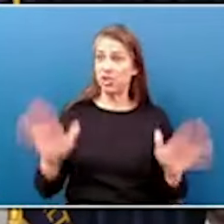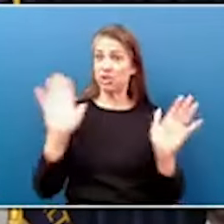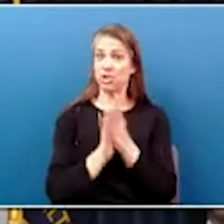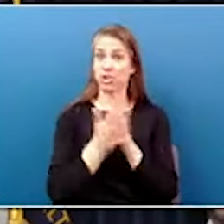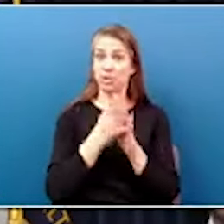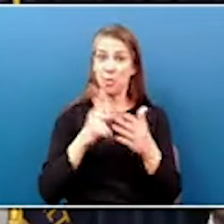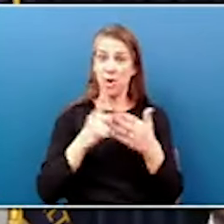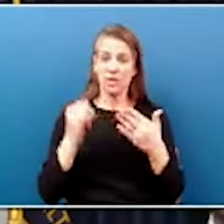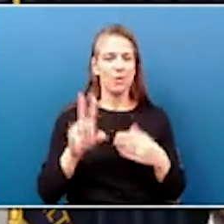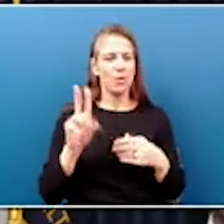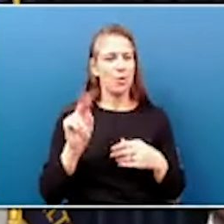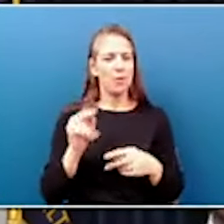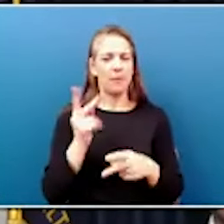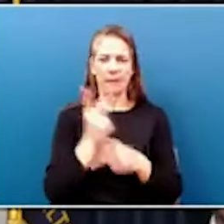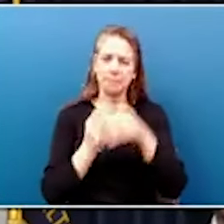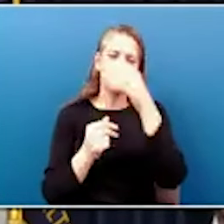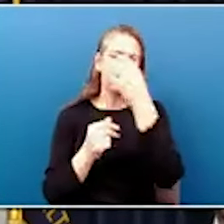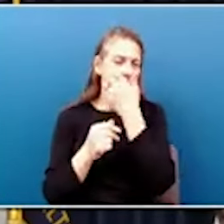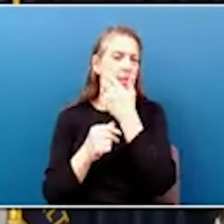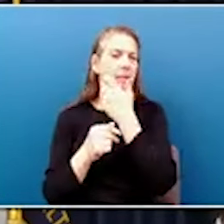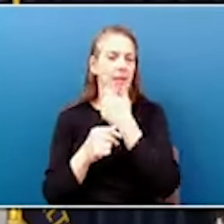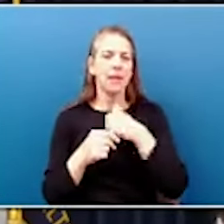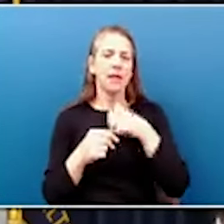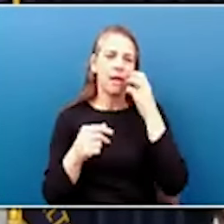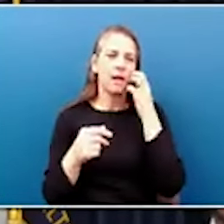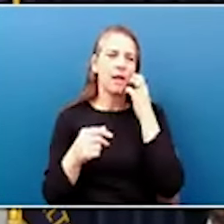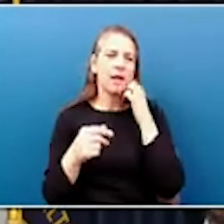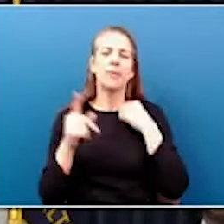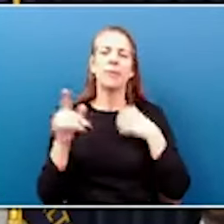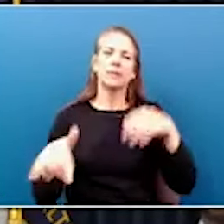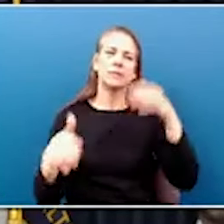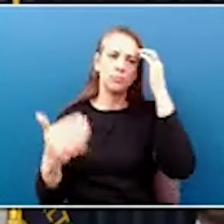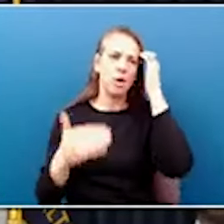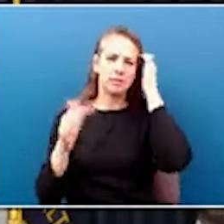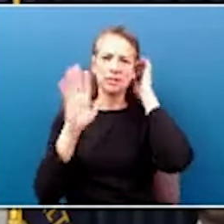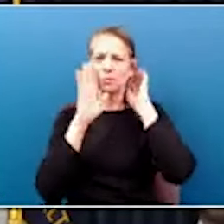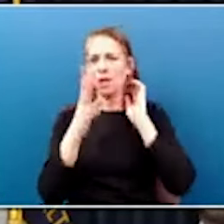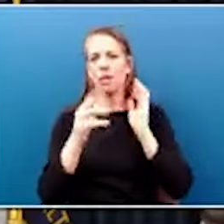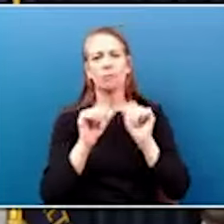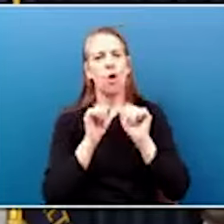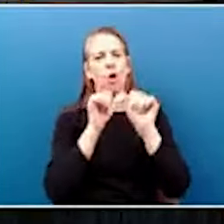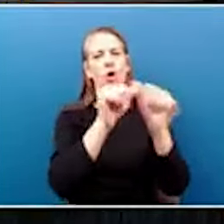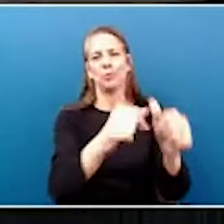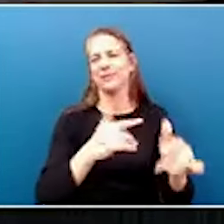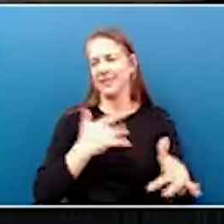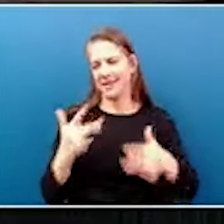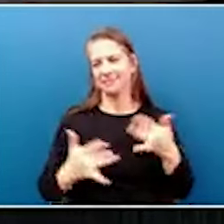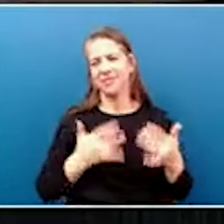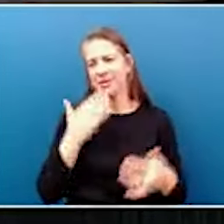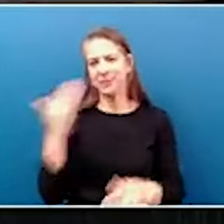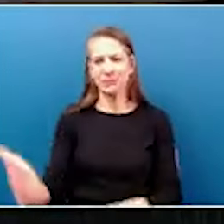but the beginning of a long, of a long process. And we're very excited about it. So thank you all very much.